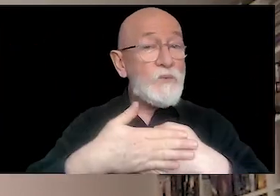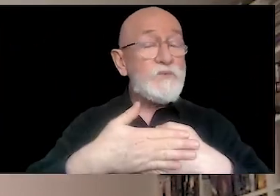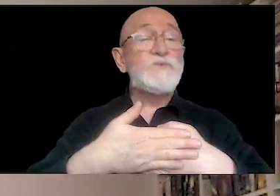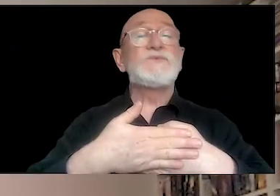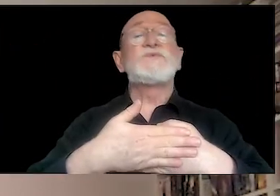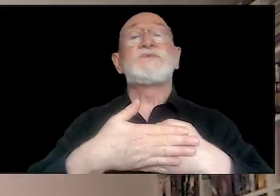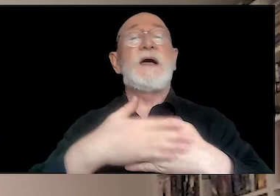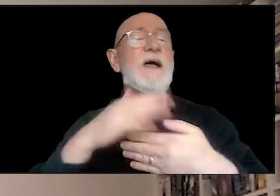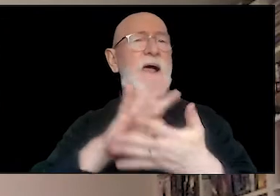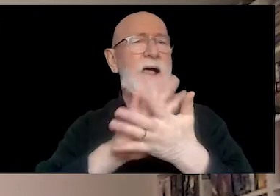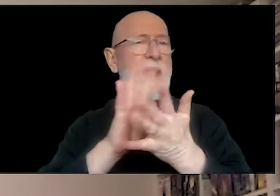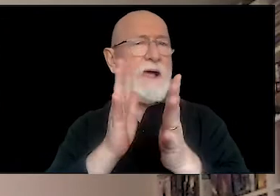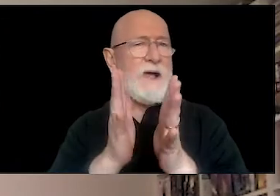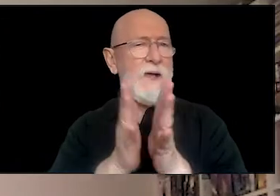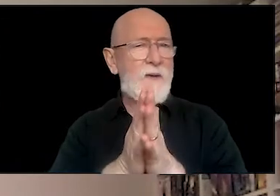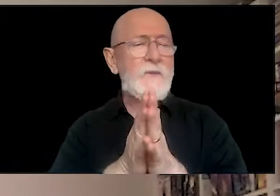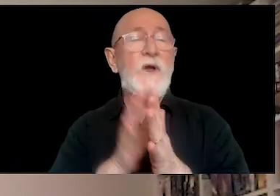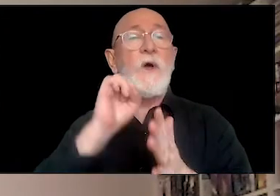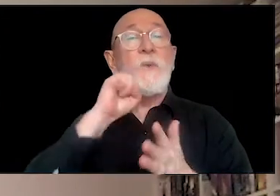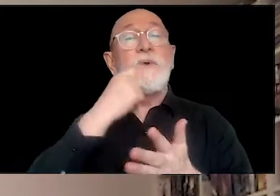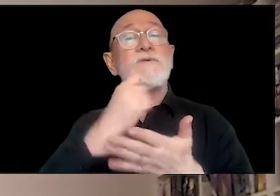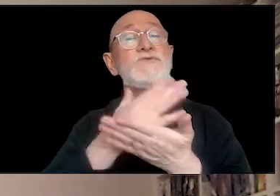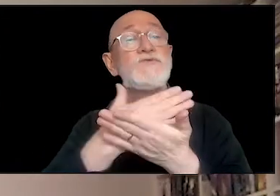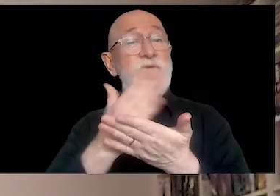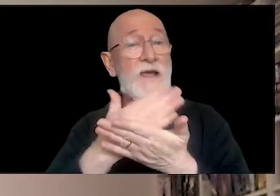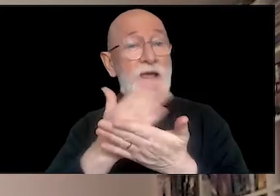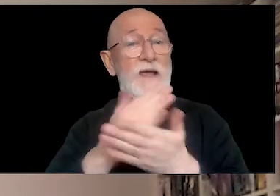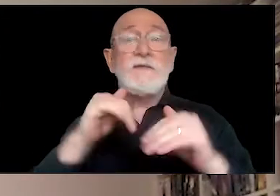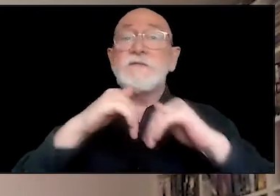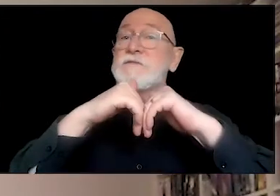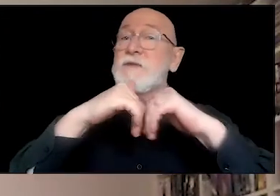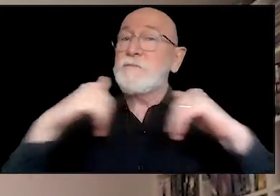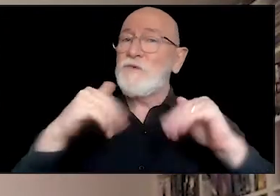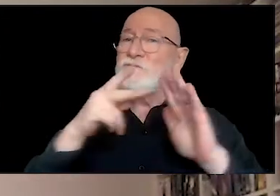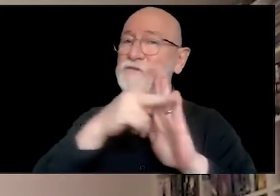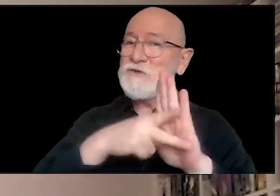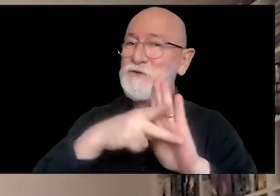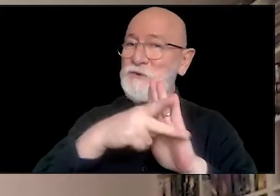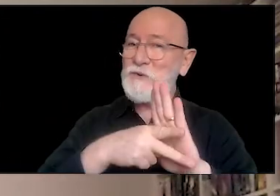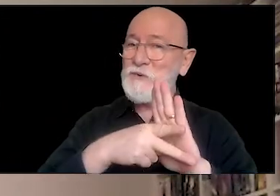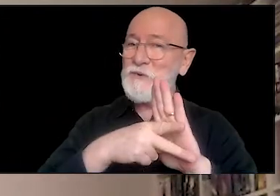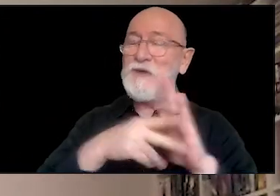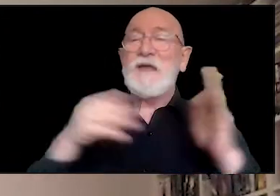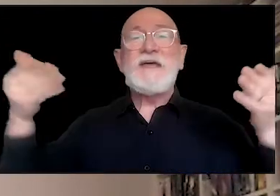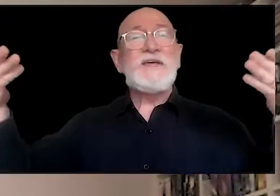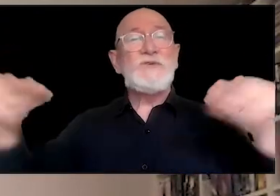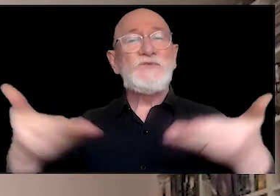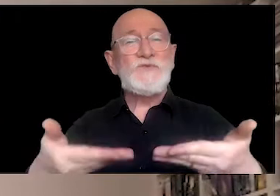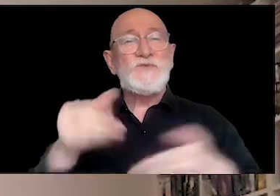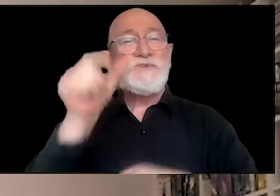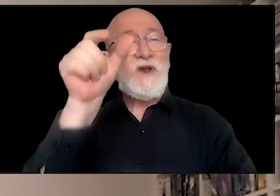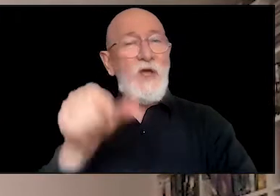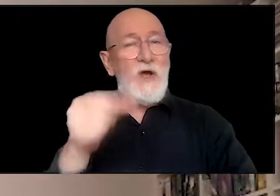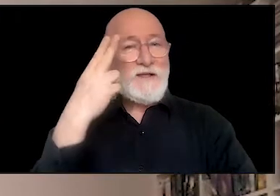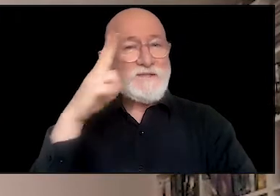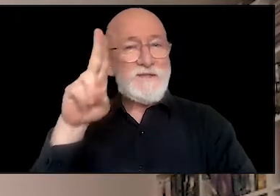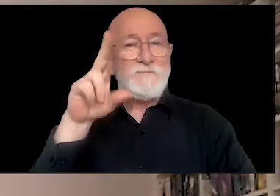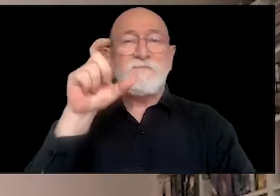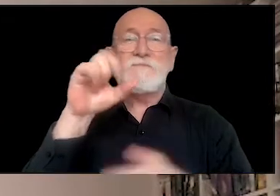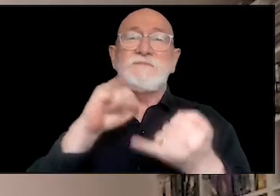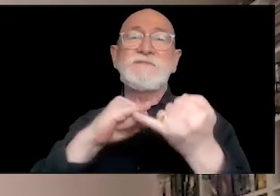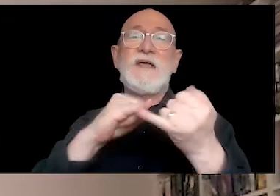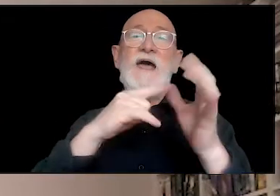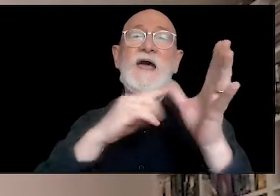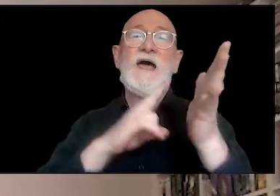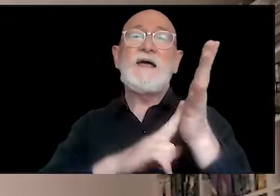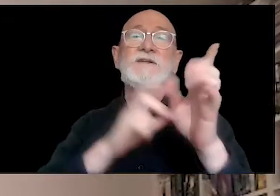we'll be sharing a separate video where we introduce you to our client Sandra. Sandra will teach us how to make pom-poms